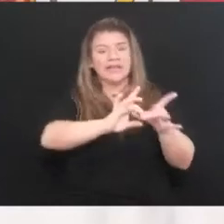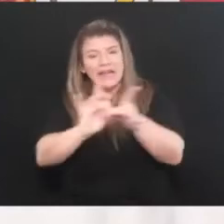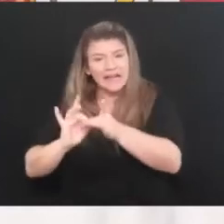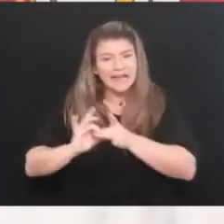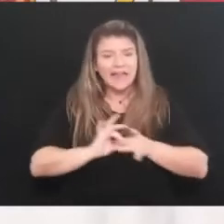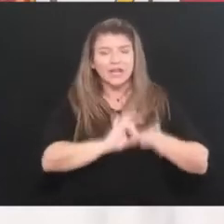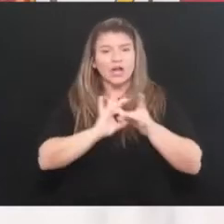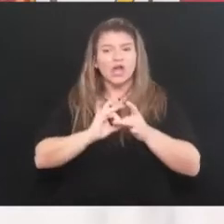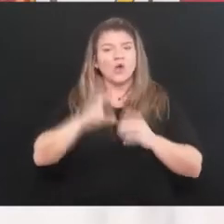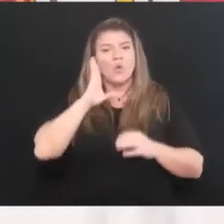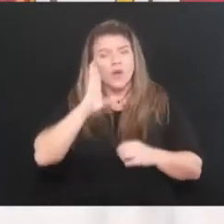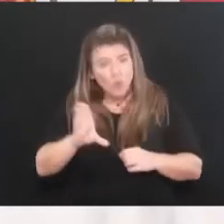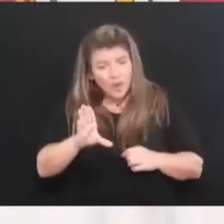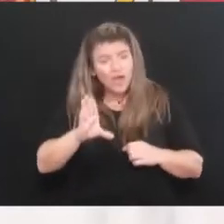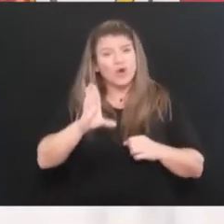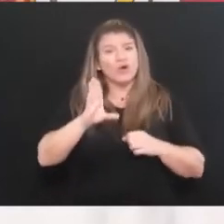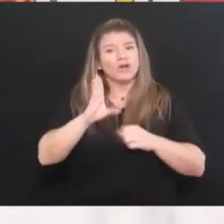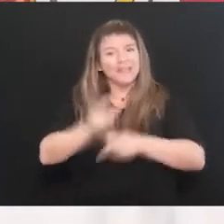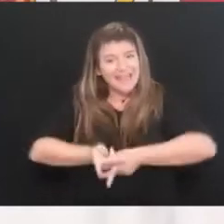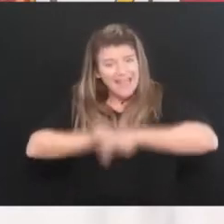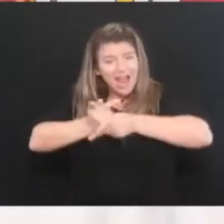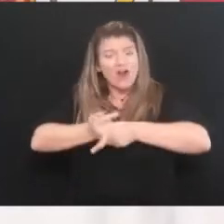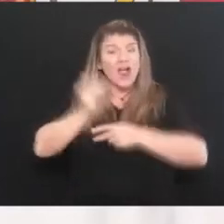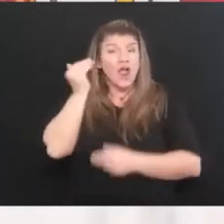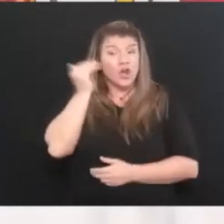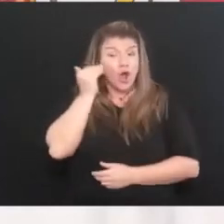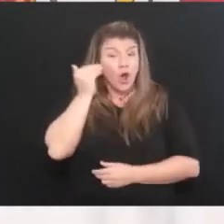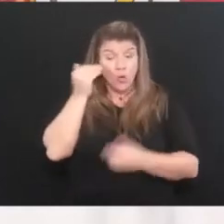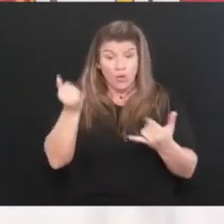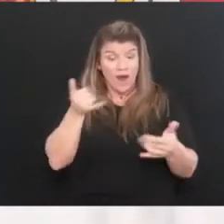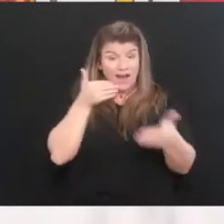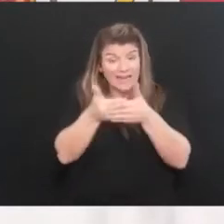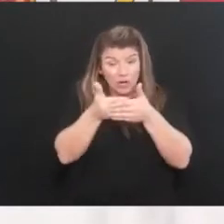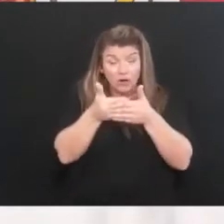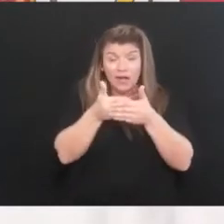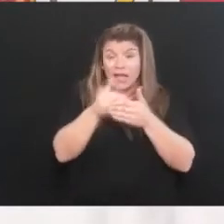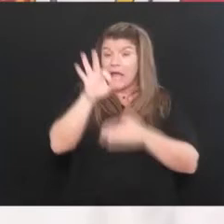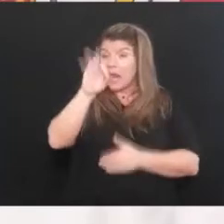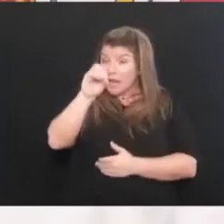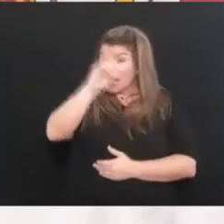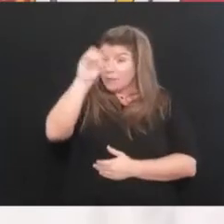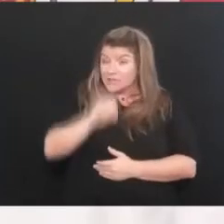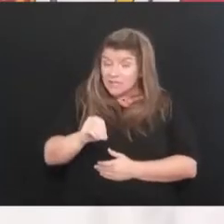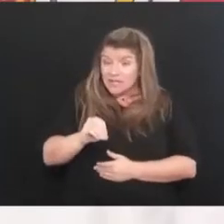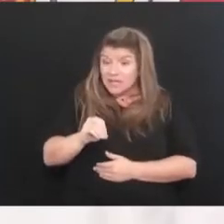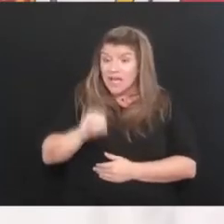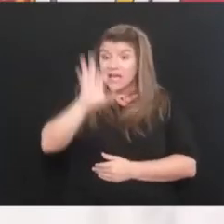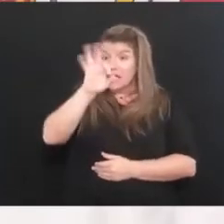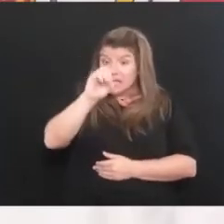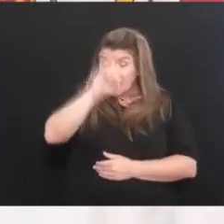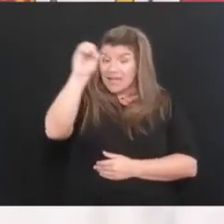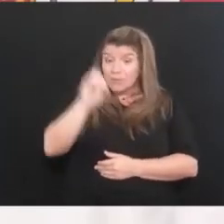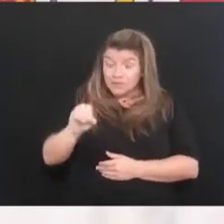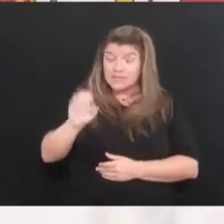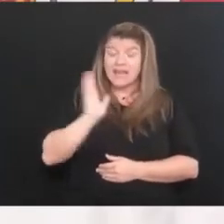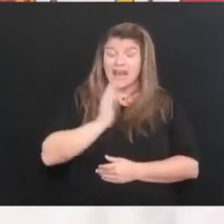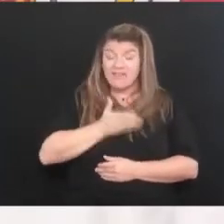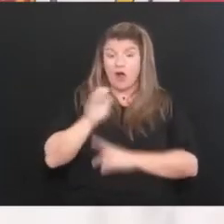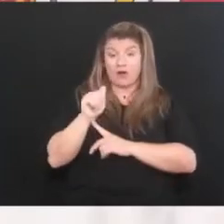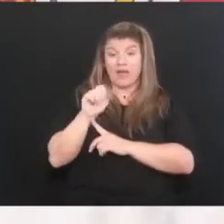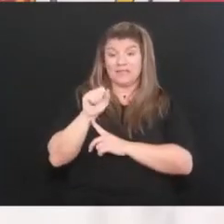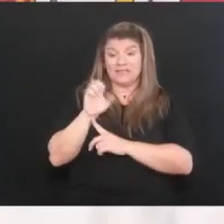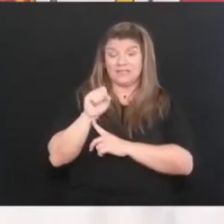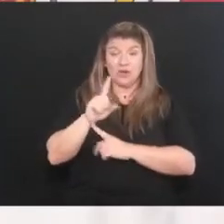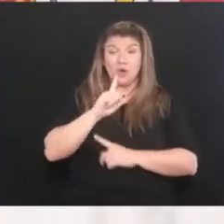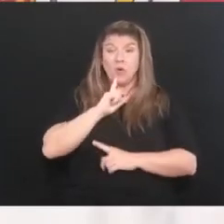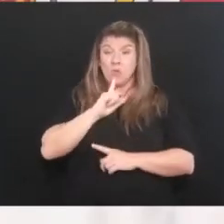key to the fact that nearly 90 percent, 90 percent of our cases, right at